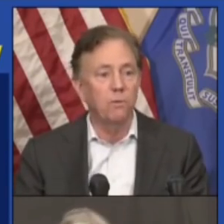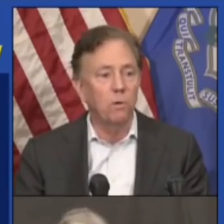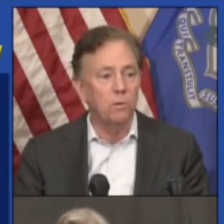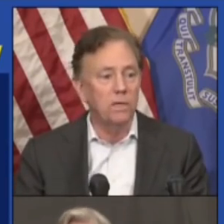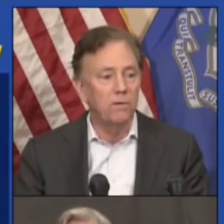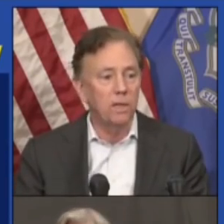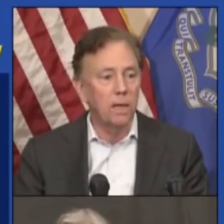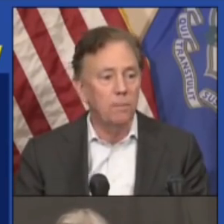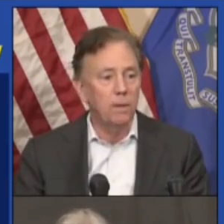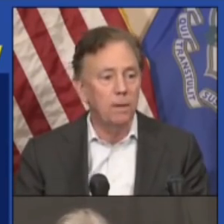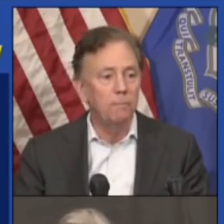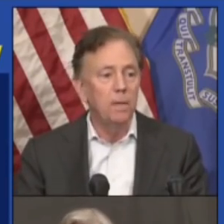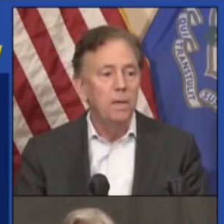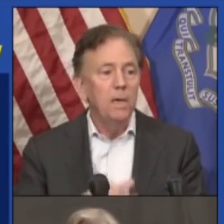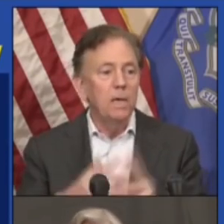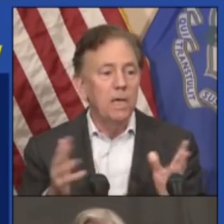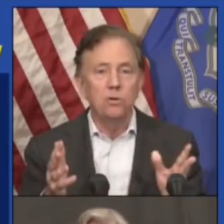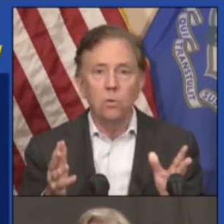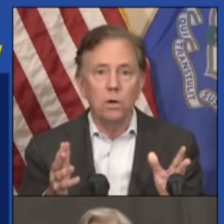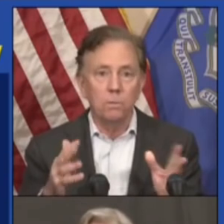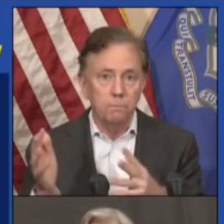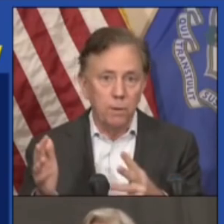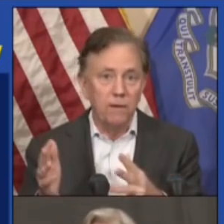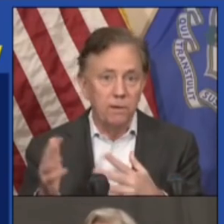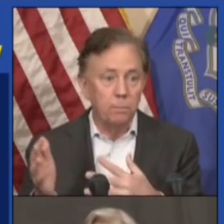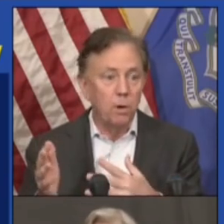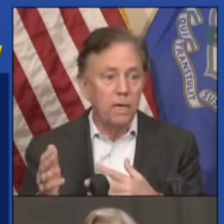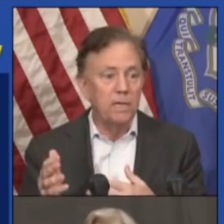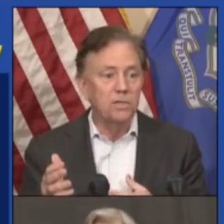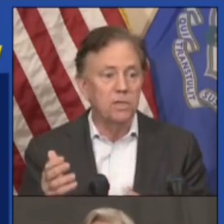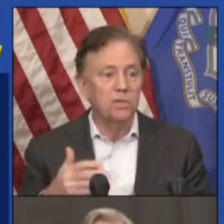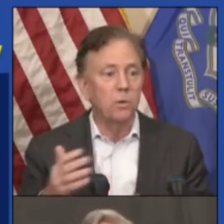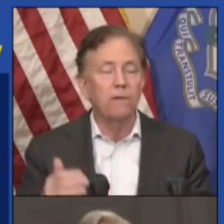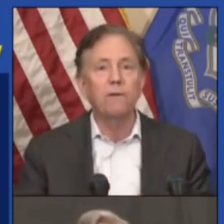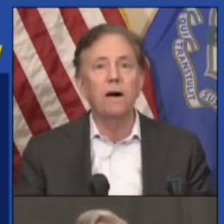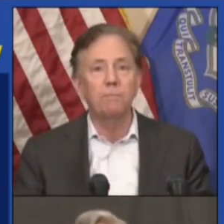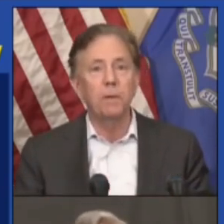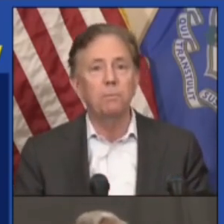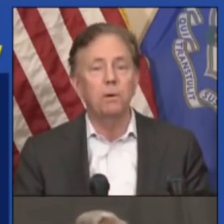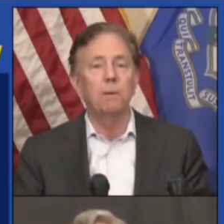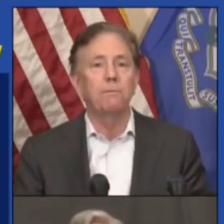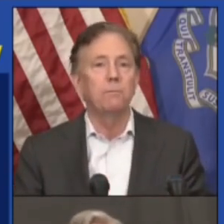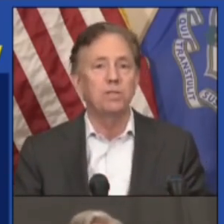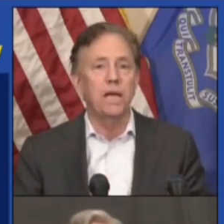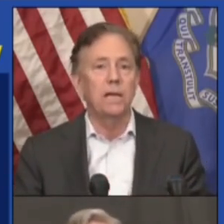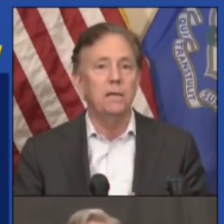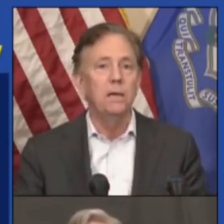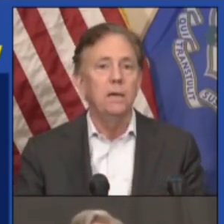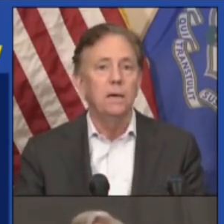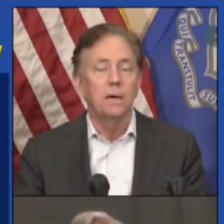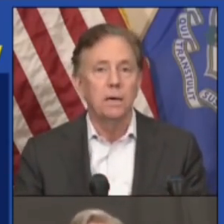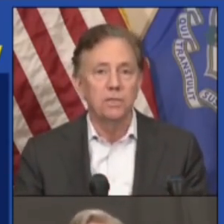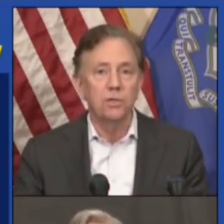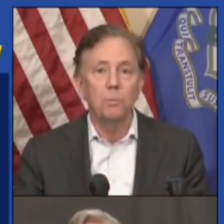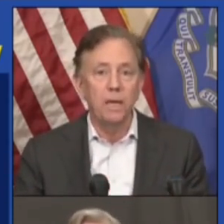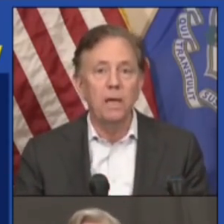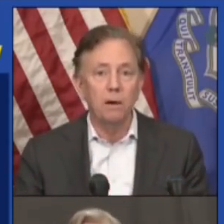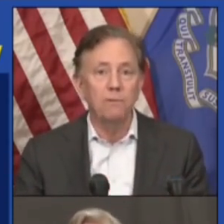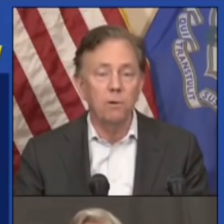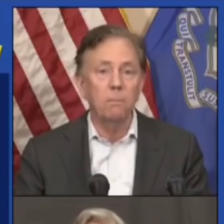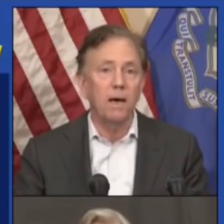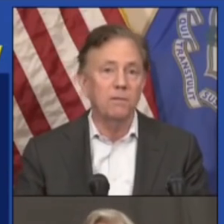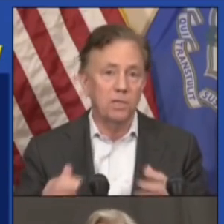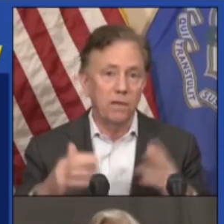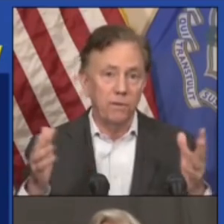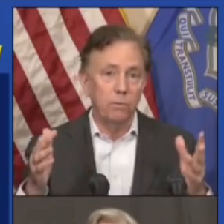through this before with David Lehman. Indoor private parties, 25 people up from 10. Still be